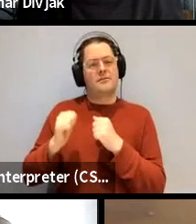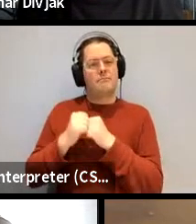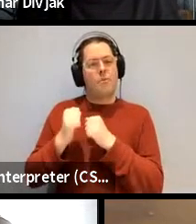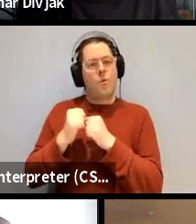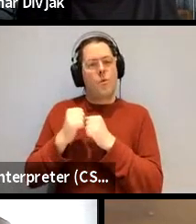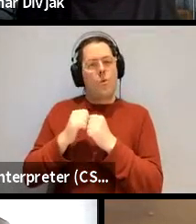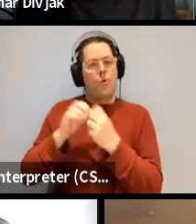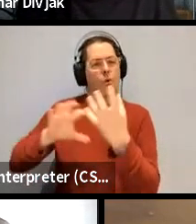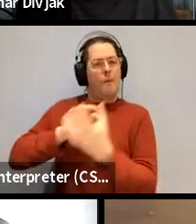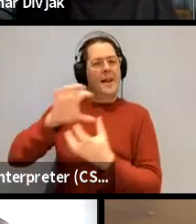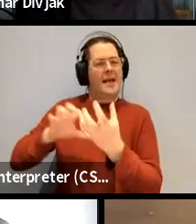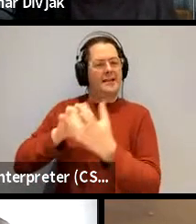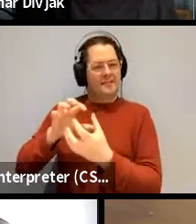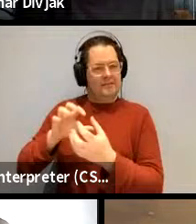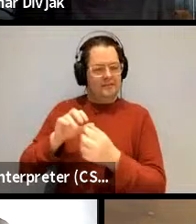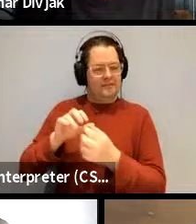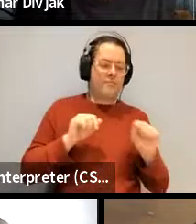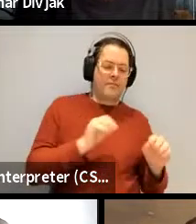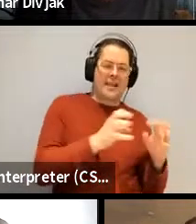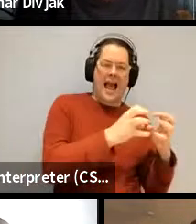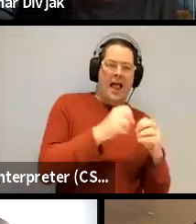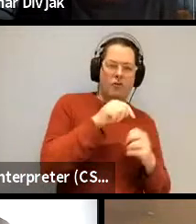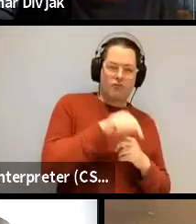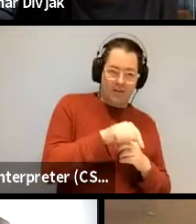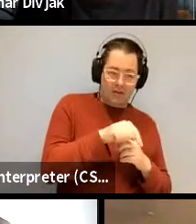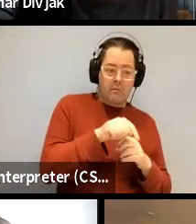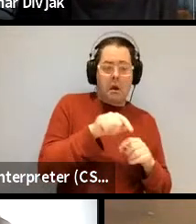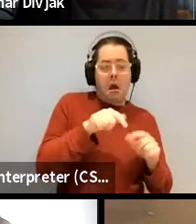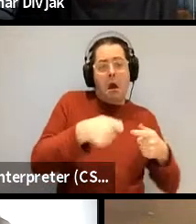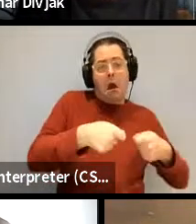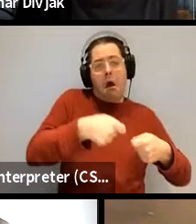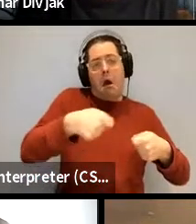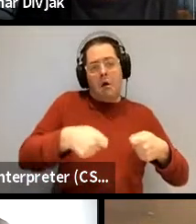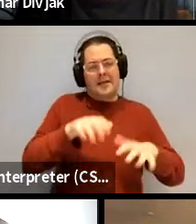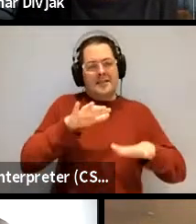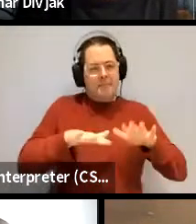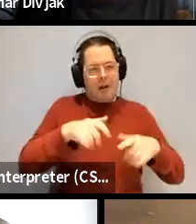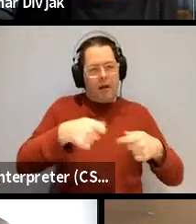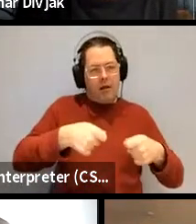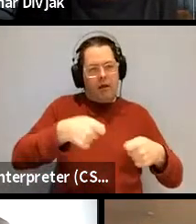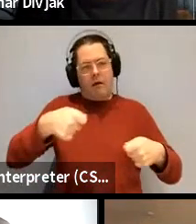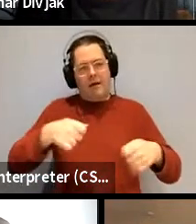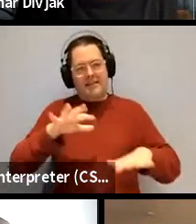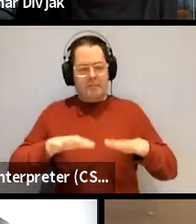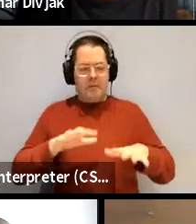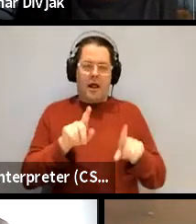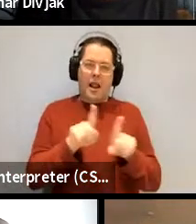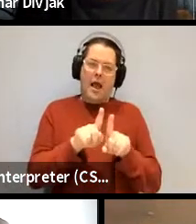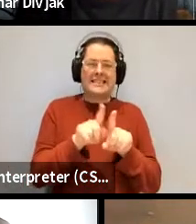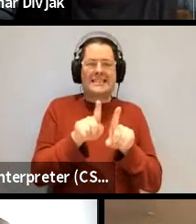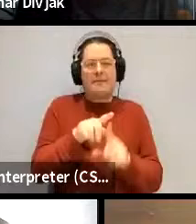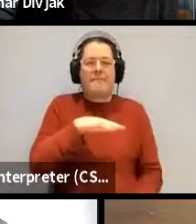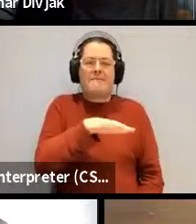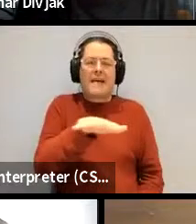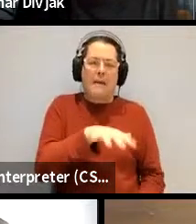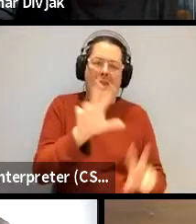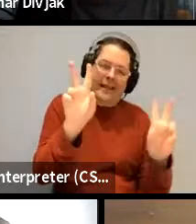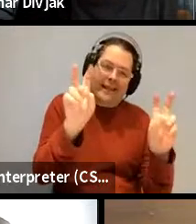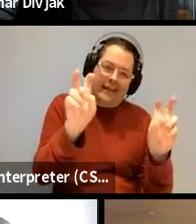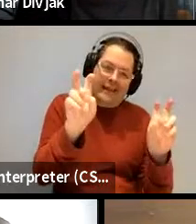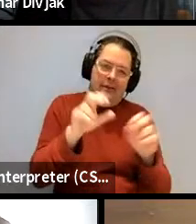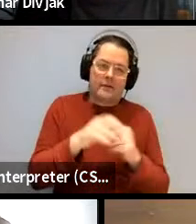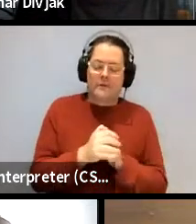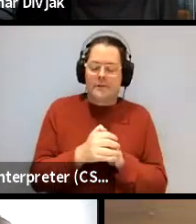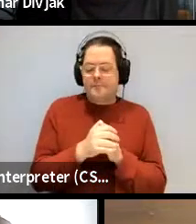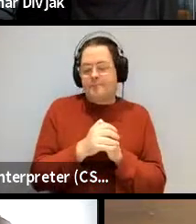point of view of algorithm though those are very similar you can call them relatives and and they're all